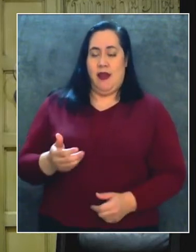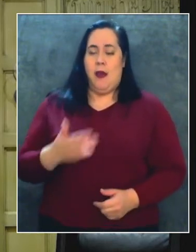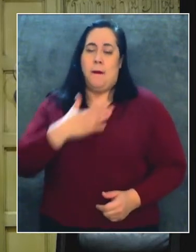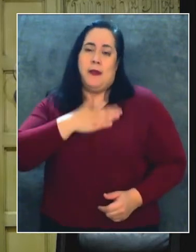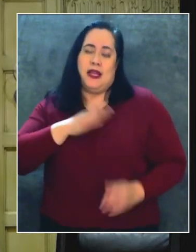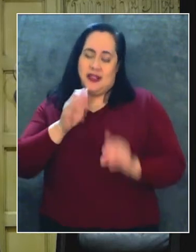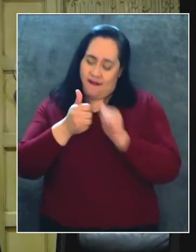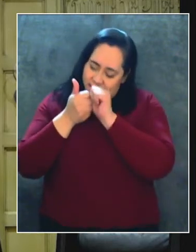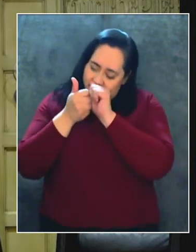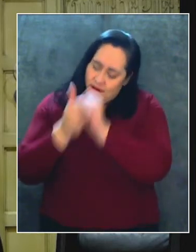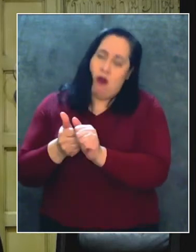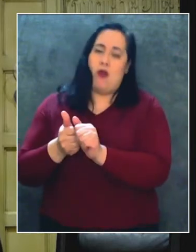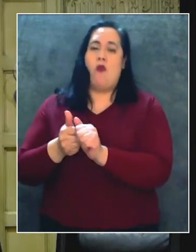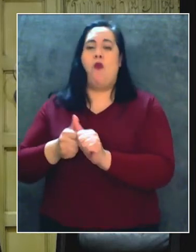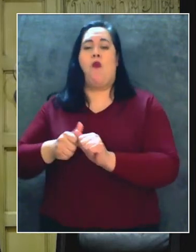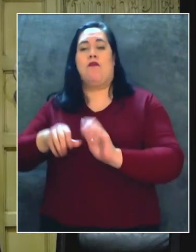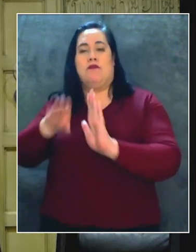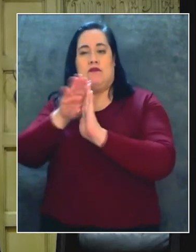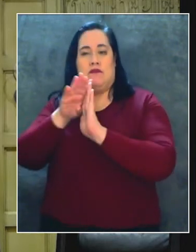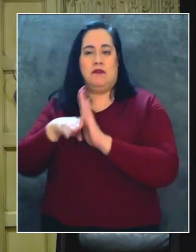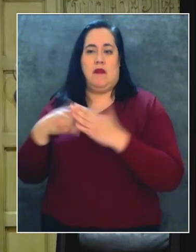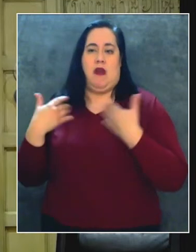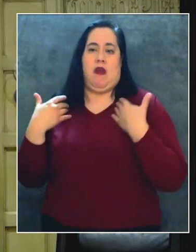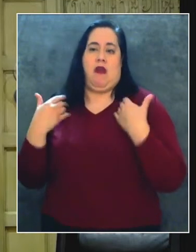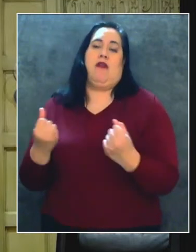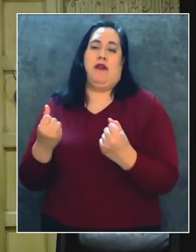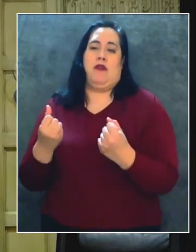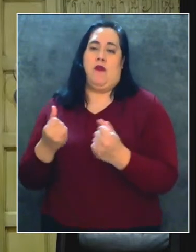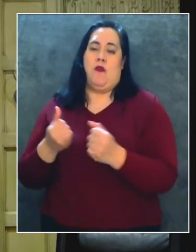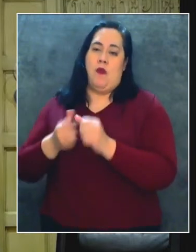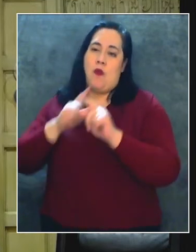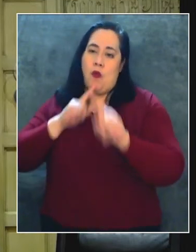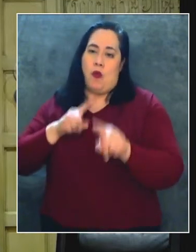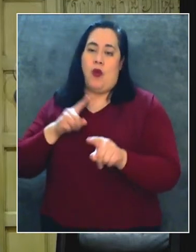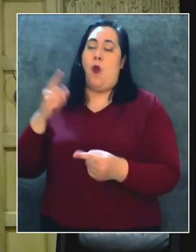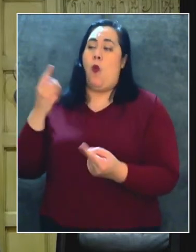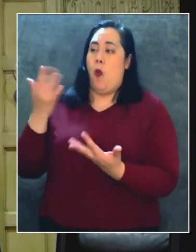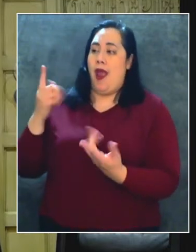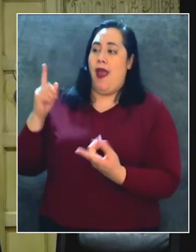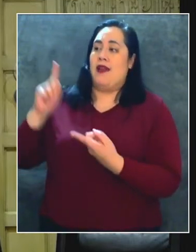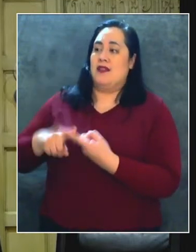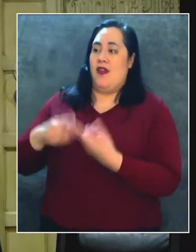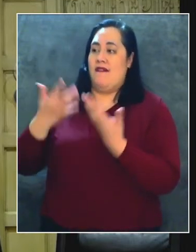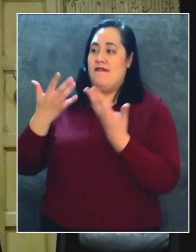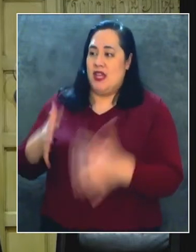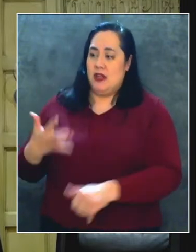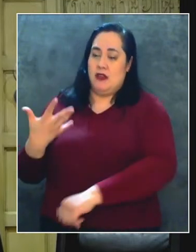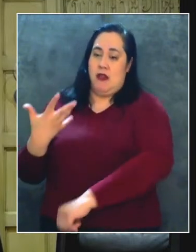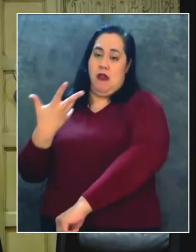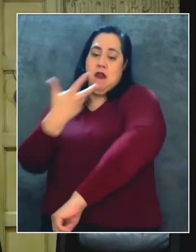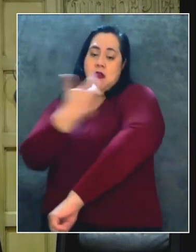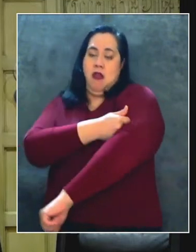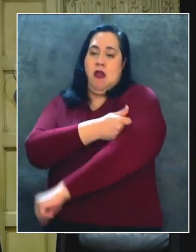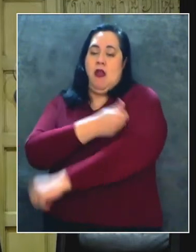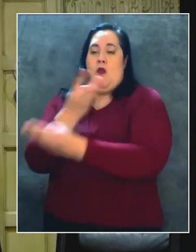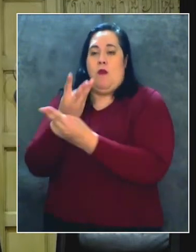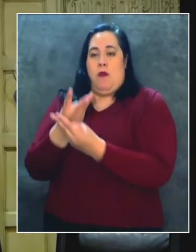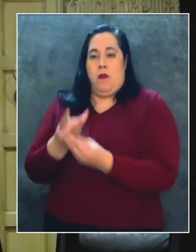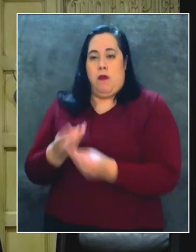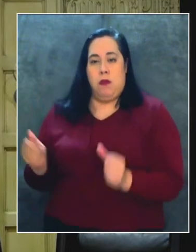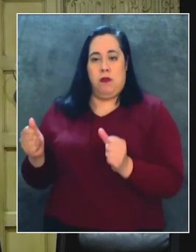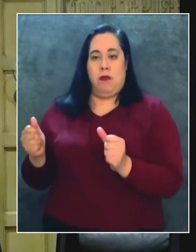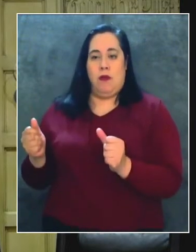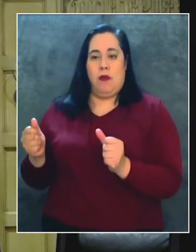the public orders until the vaccine ends with this pandemic. We know